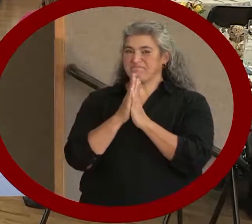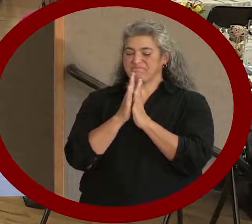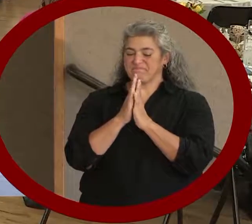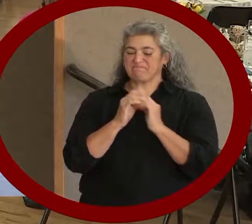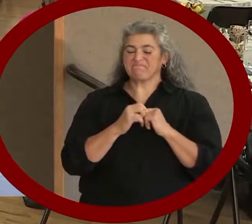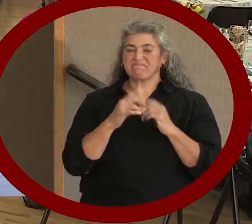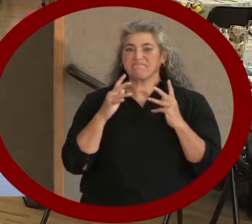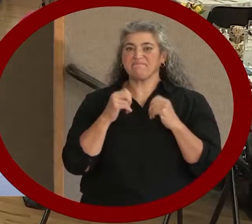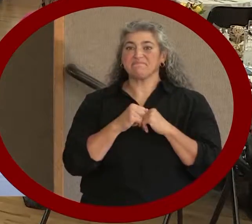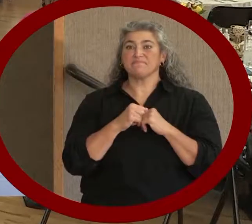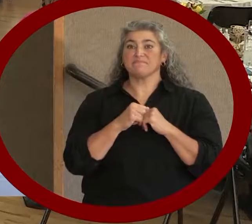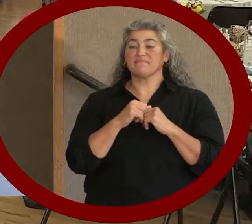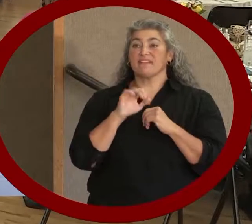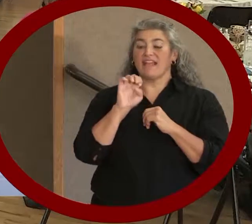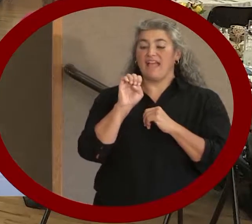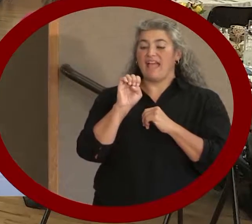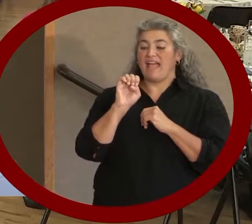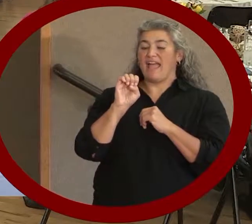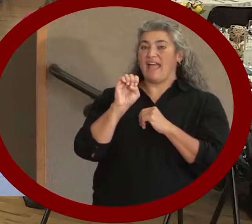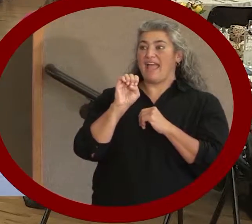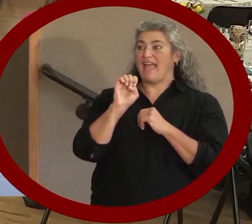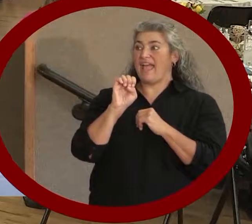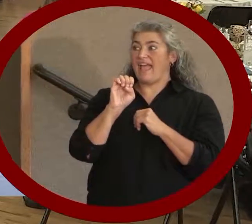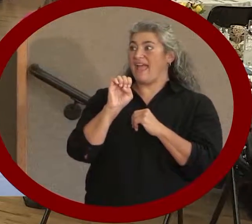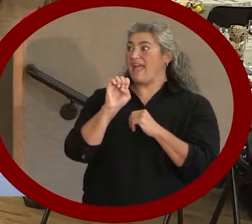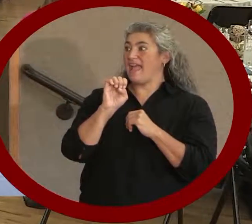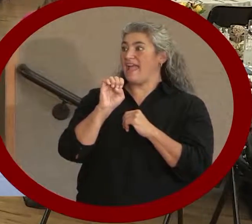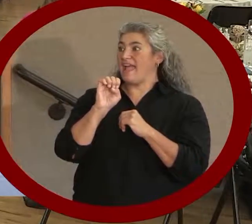Erin Evans Siosky.